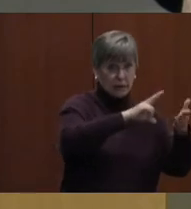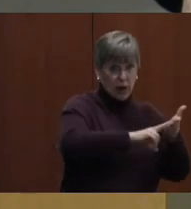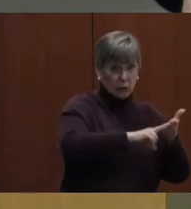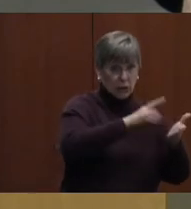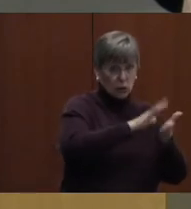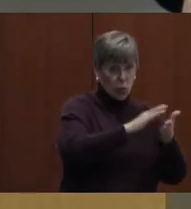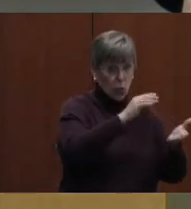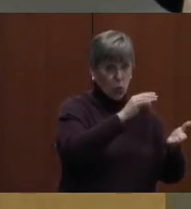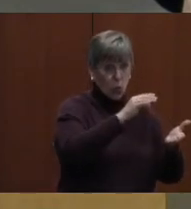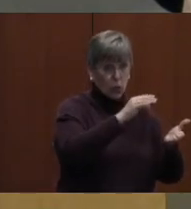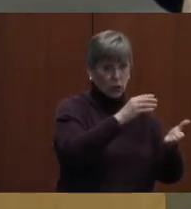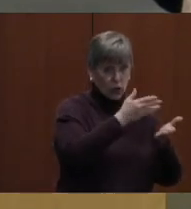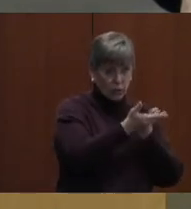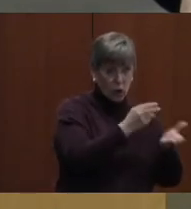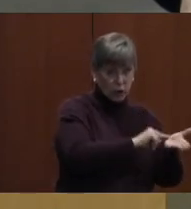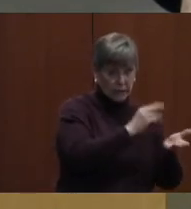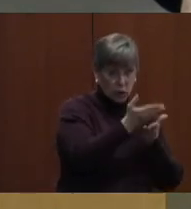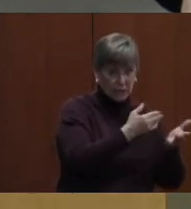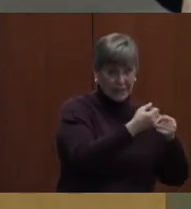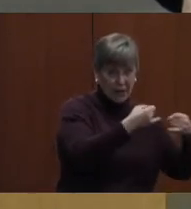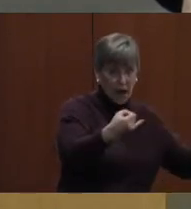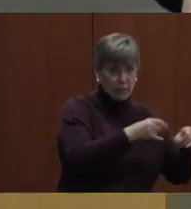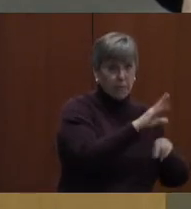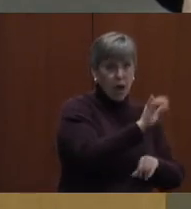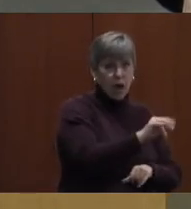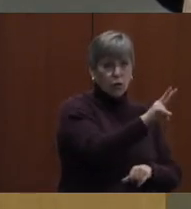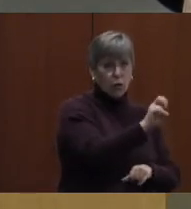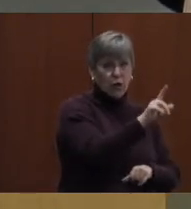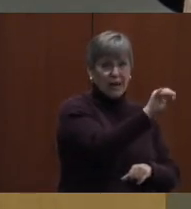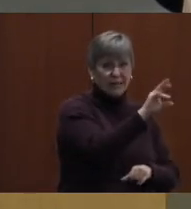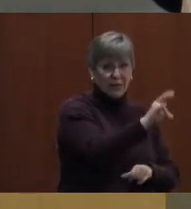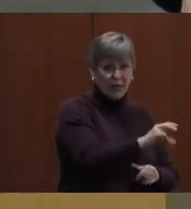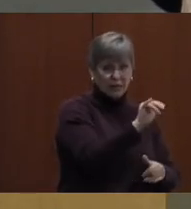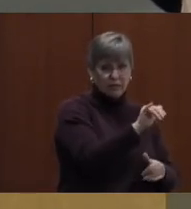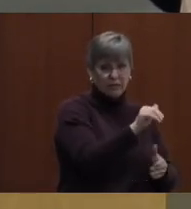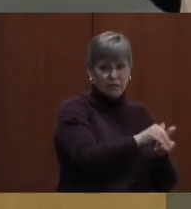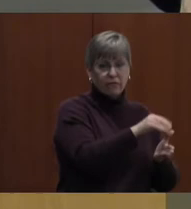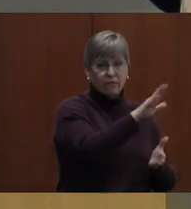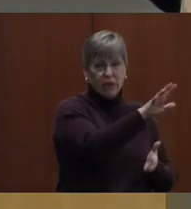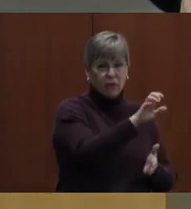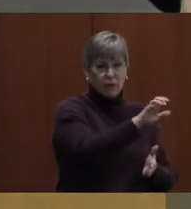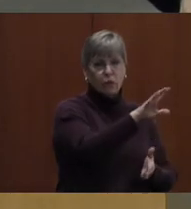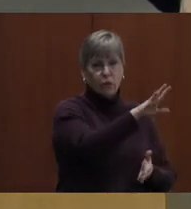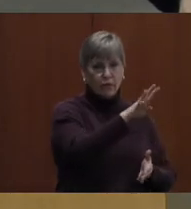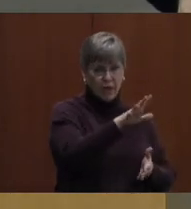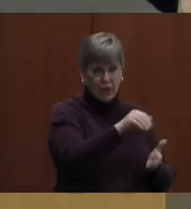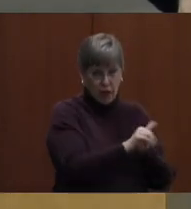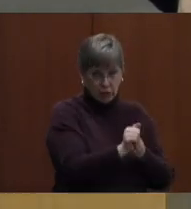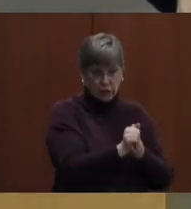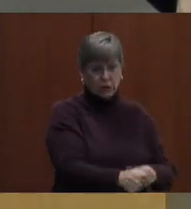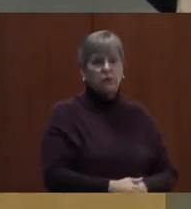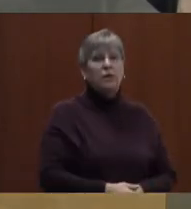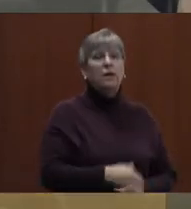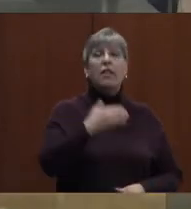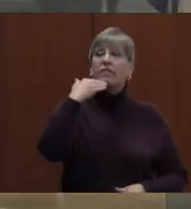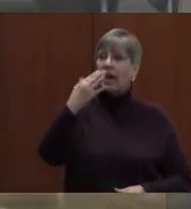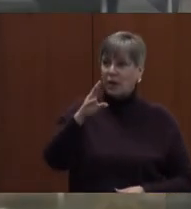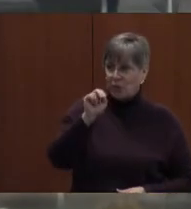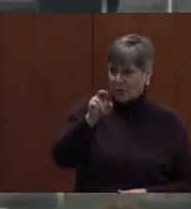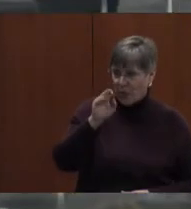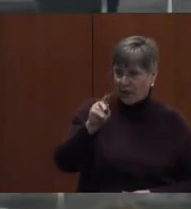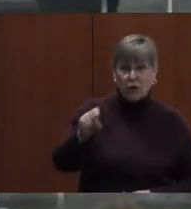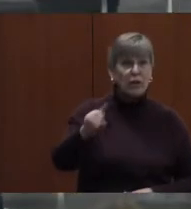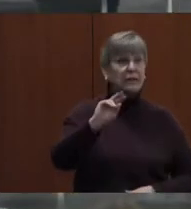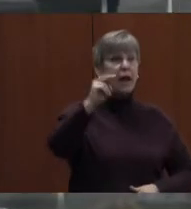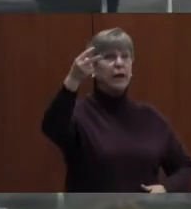school nursing services line by $297,545. Thank you, Mr. Bifford. there